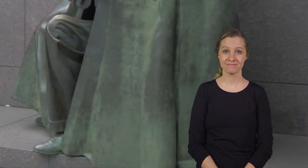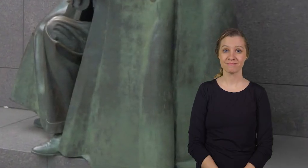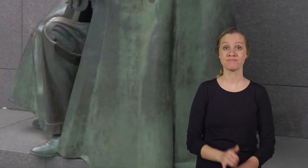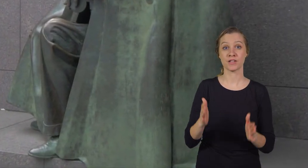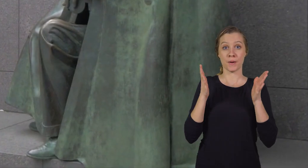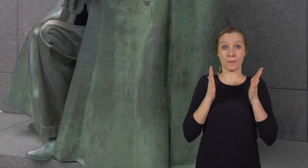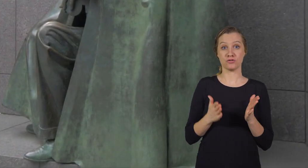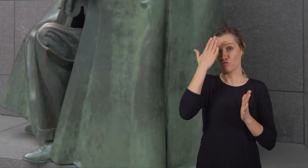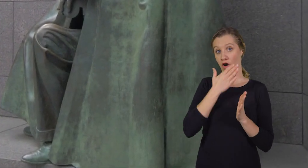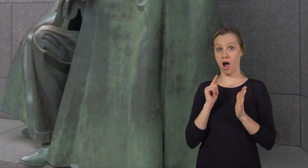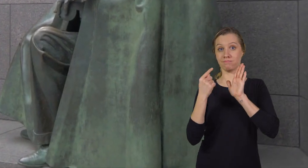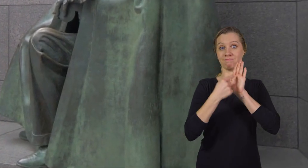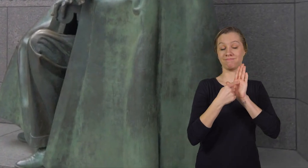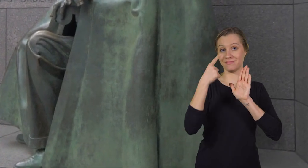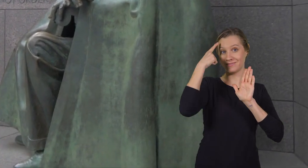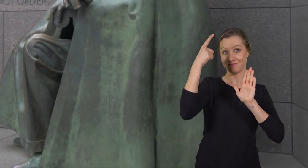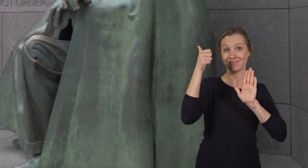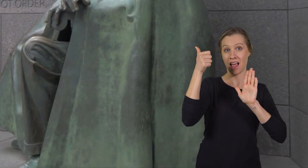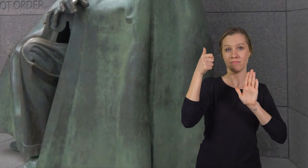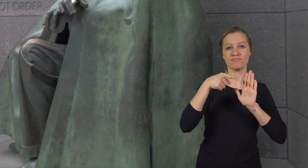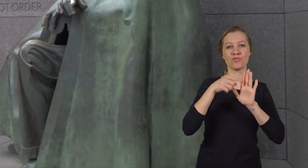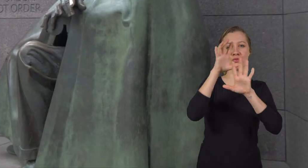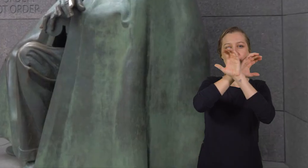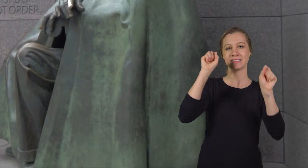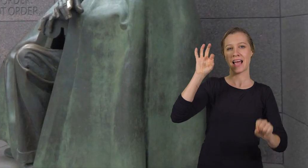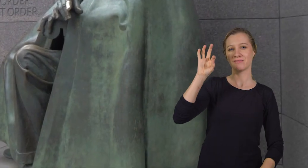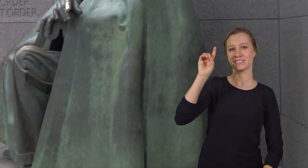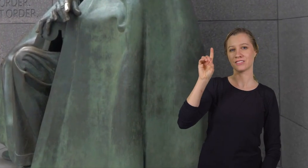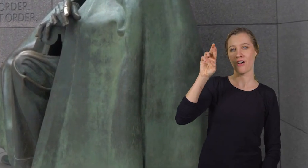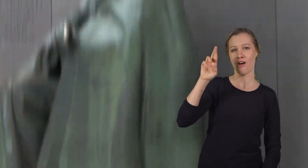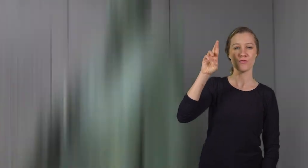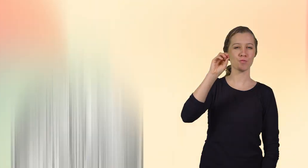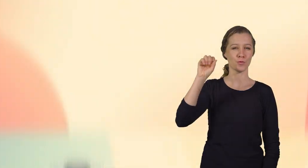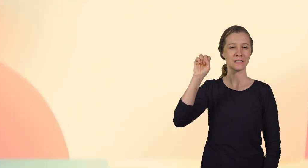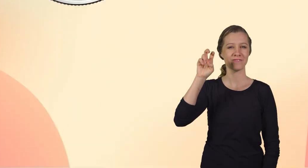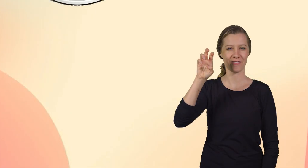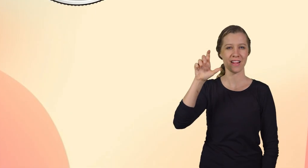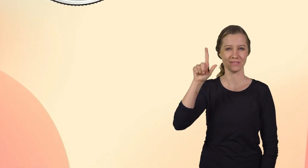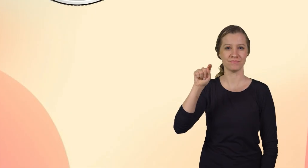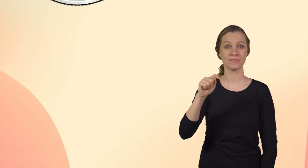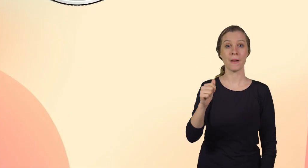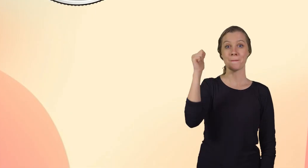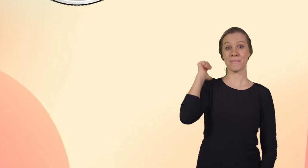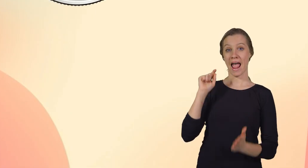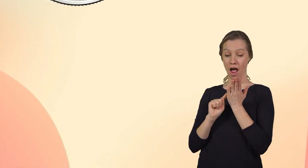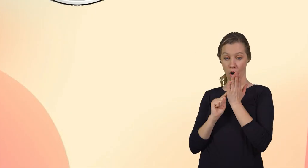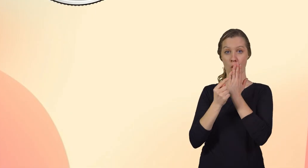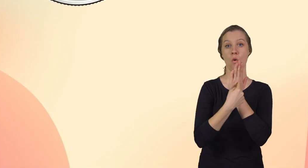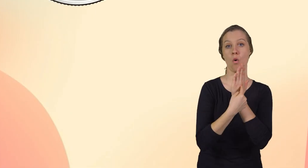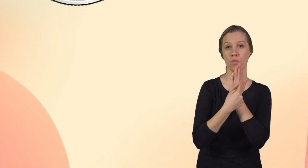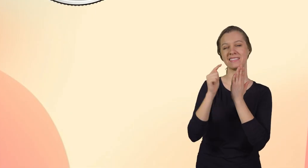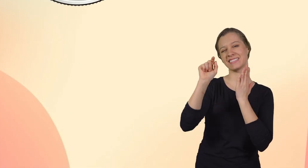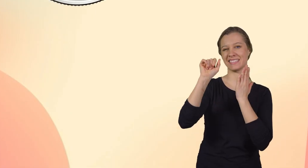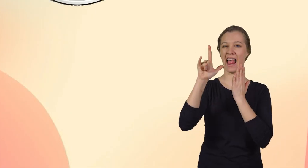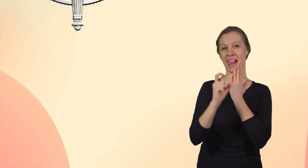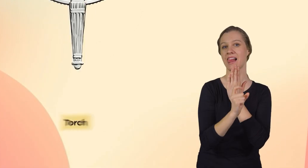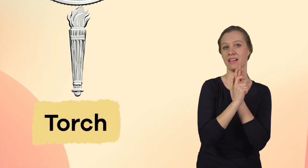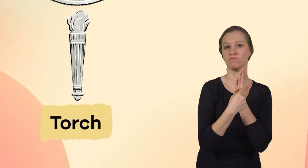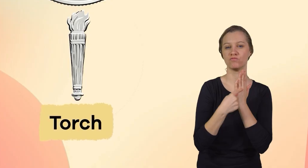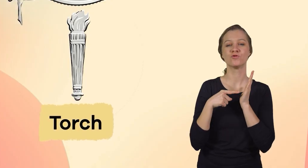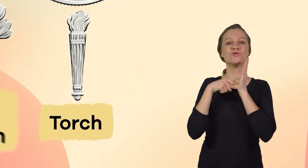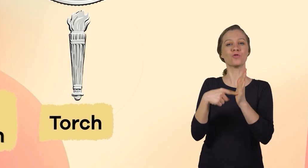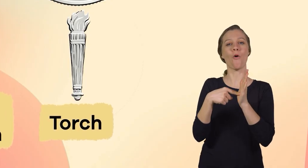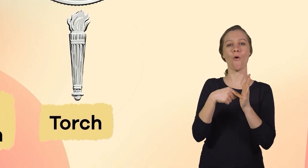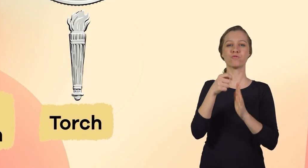The person on the front of the dime is President Franklin D. Roosevelt. And the back, or tail, of the dime shows a